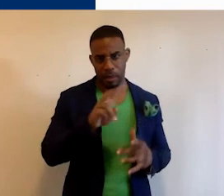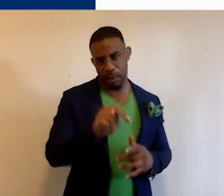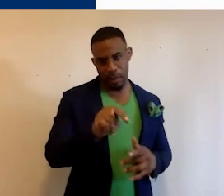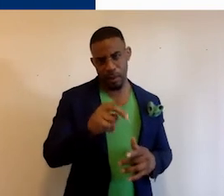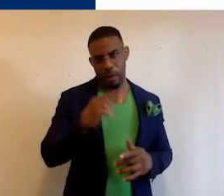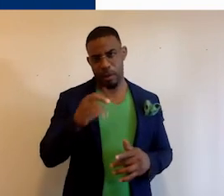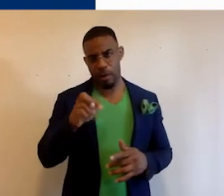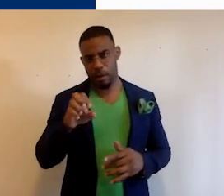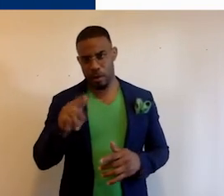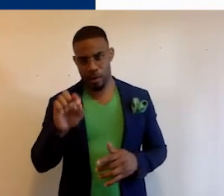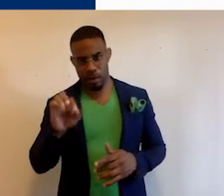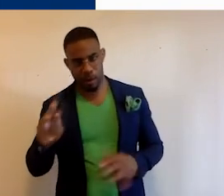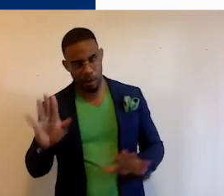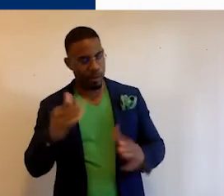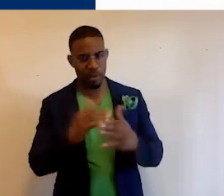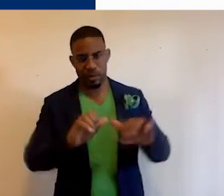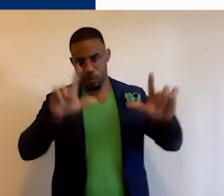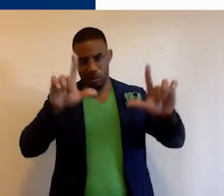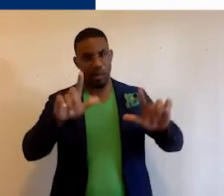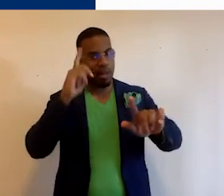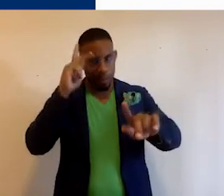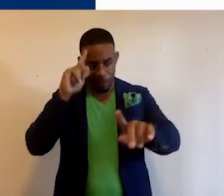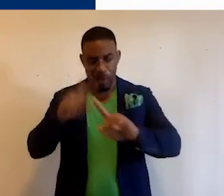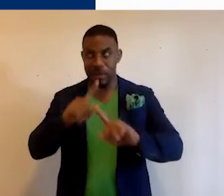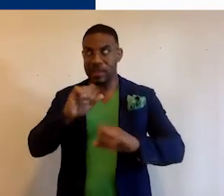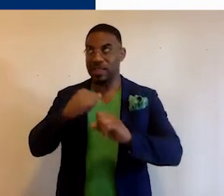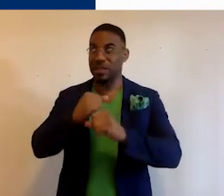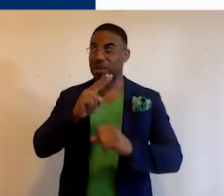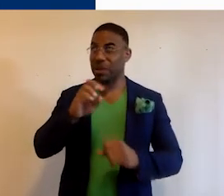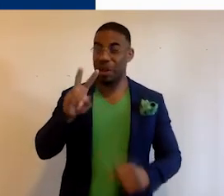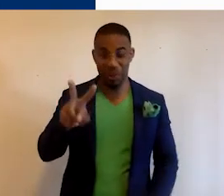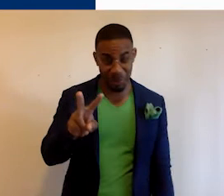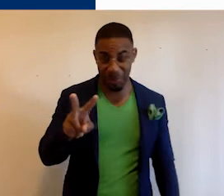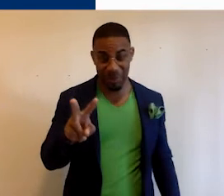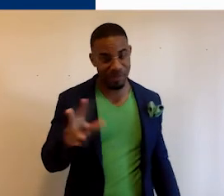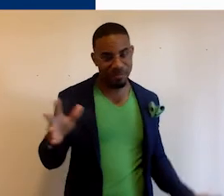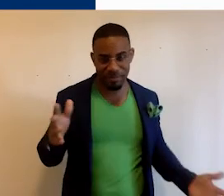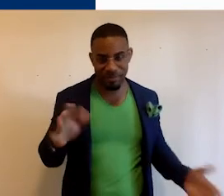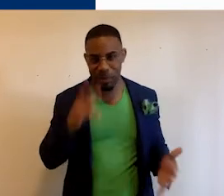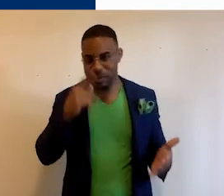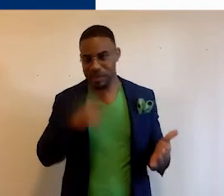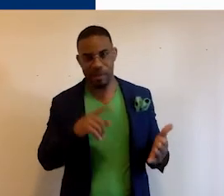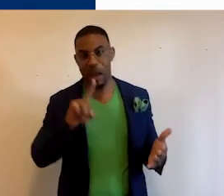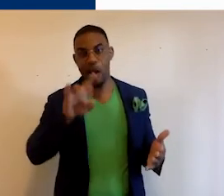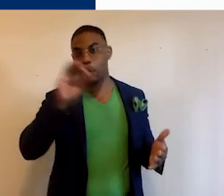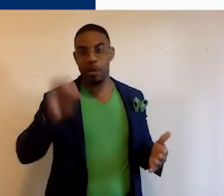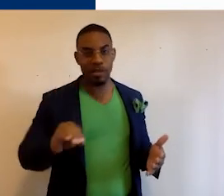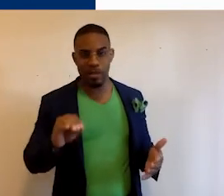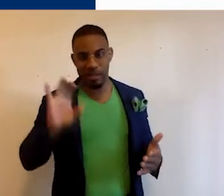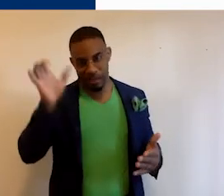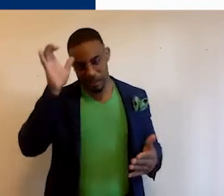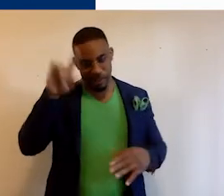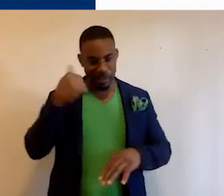.com. So, these are some screens. And keep in mind, this is 2002. And what you're going to see here is 100% conceived,